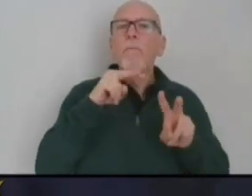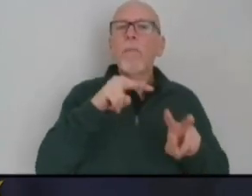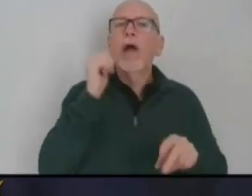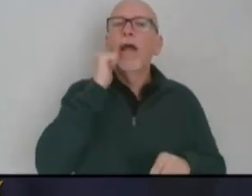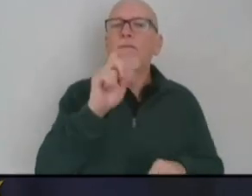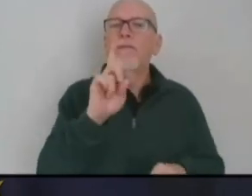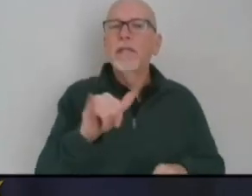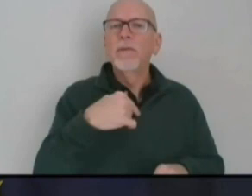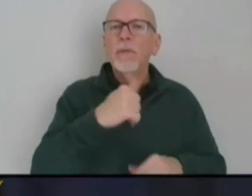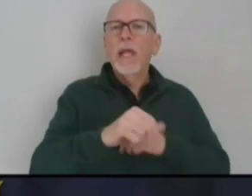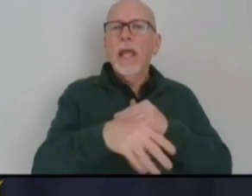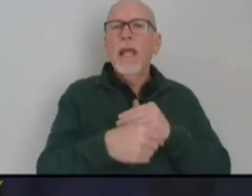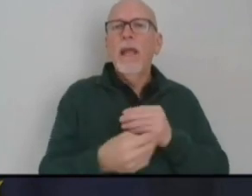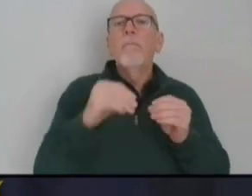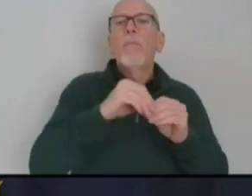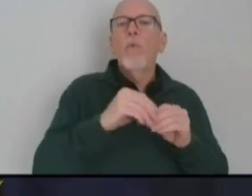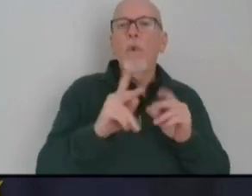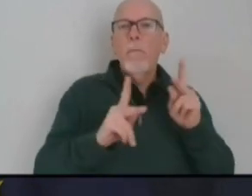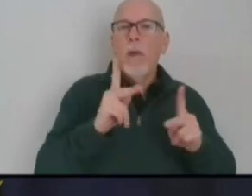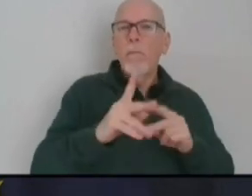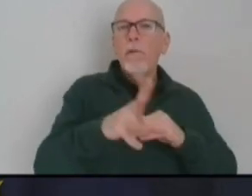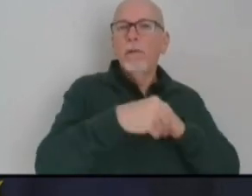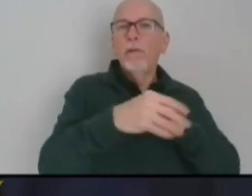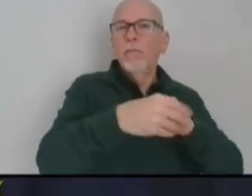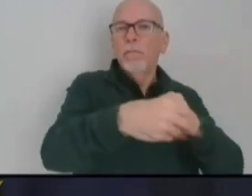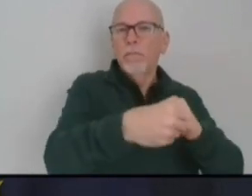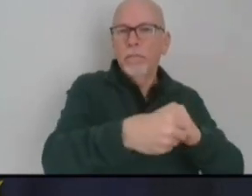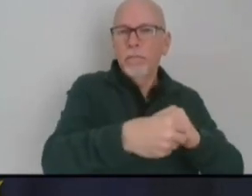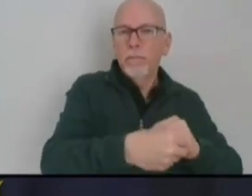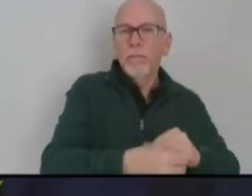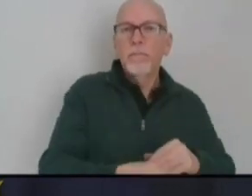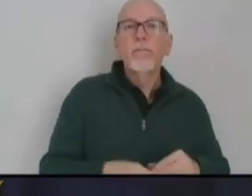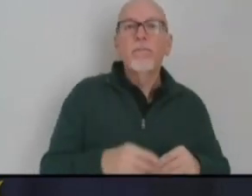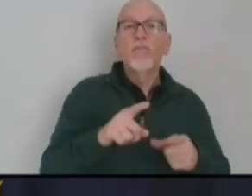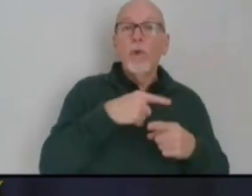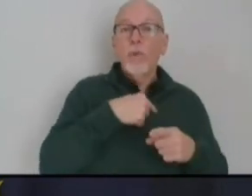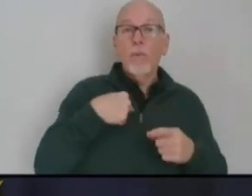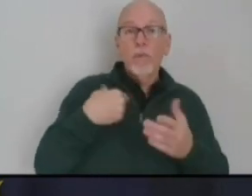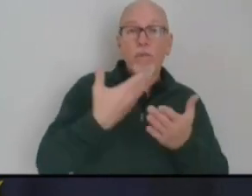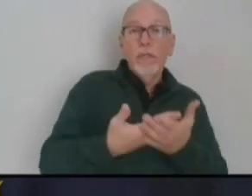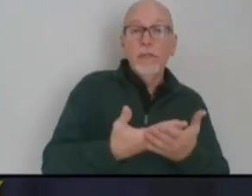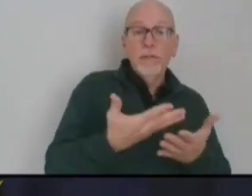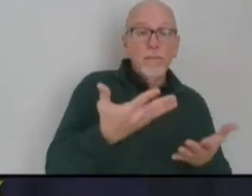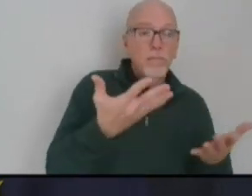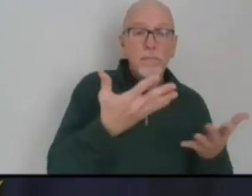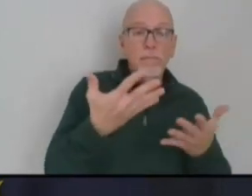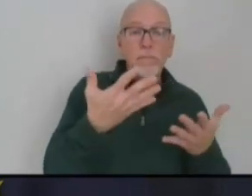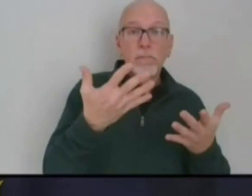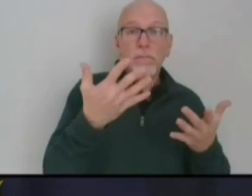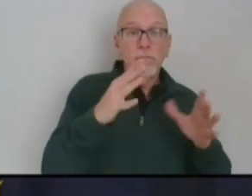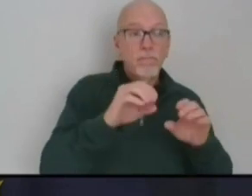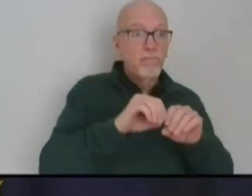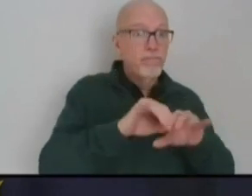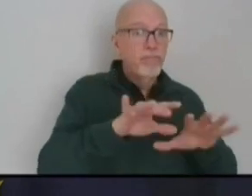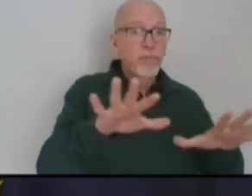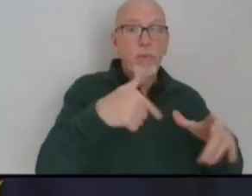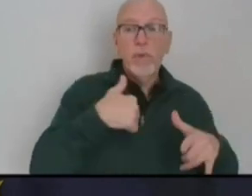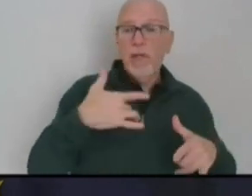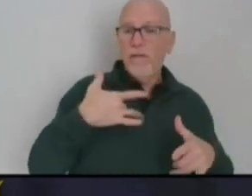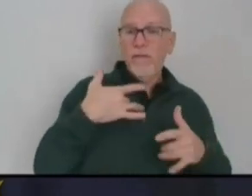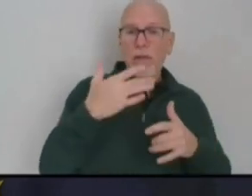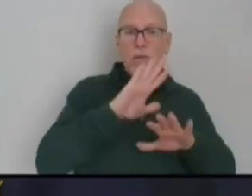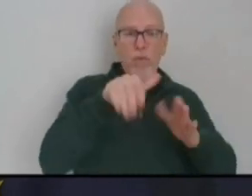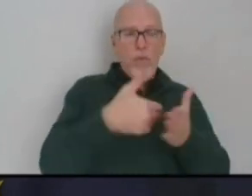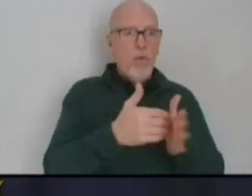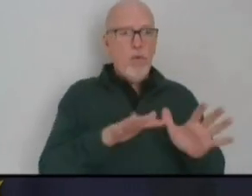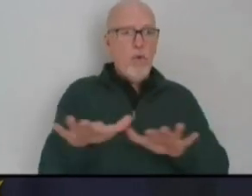add on more populations once we get to a saturation rate and we know, OK, we think we have gotten everybody in this group that